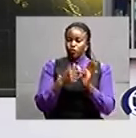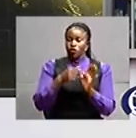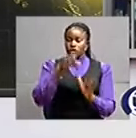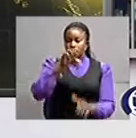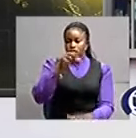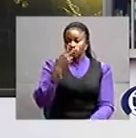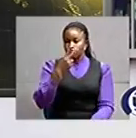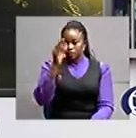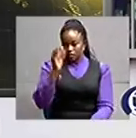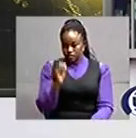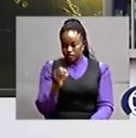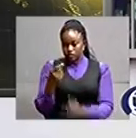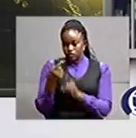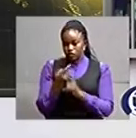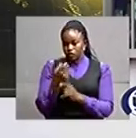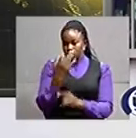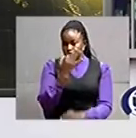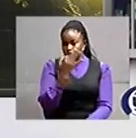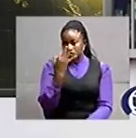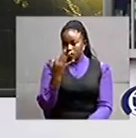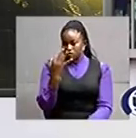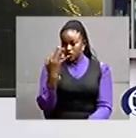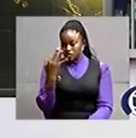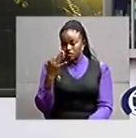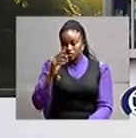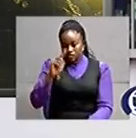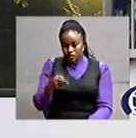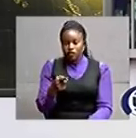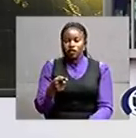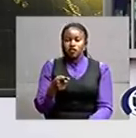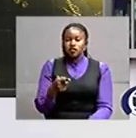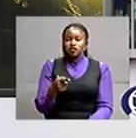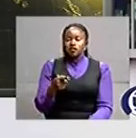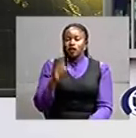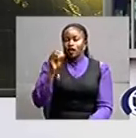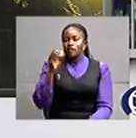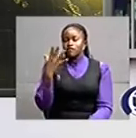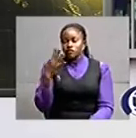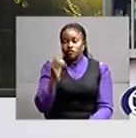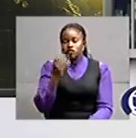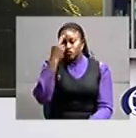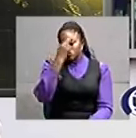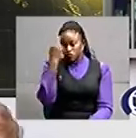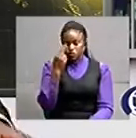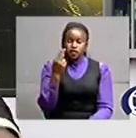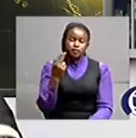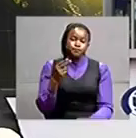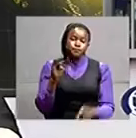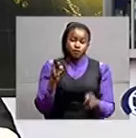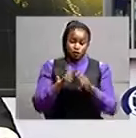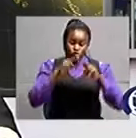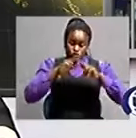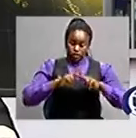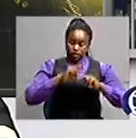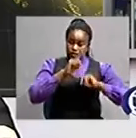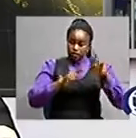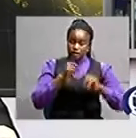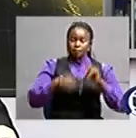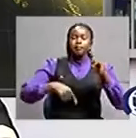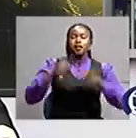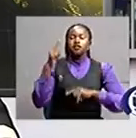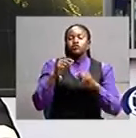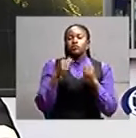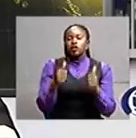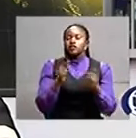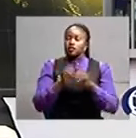of the 333,050 students who attempted the November exams passed. Now,